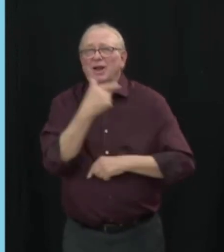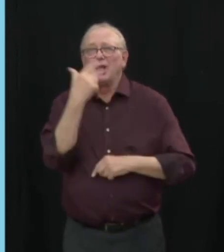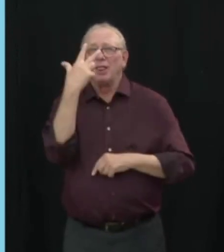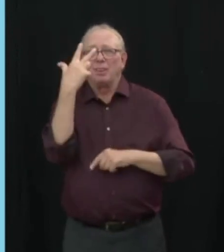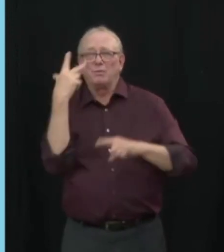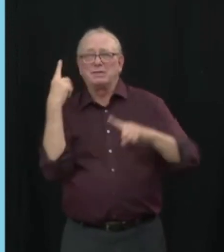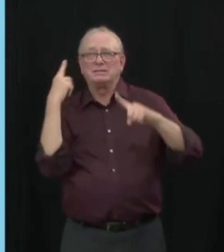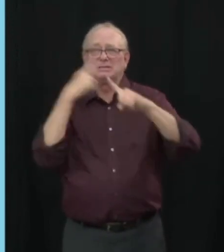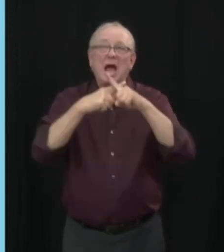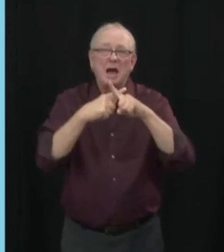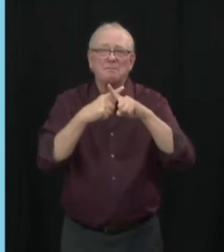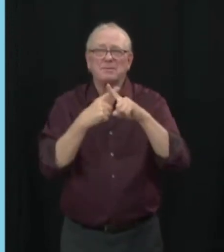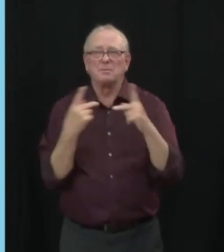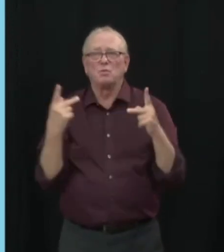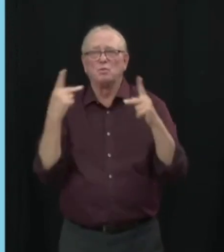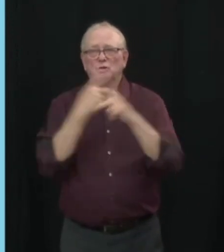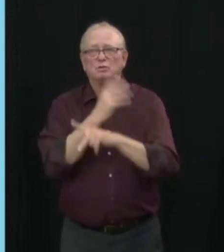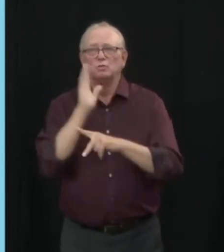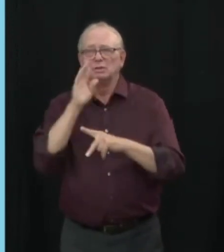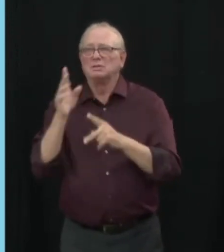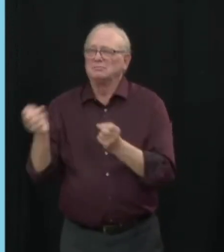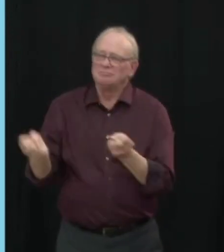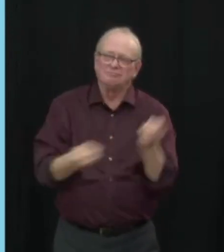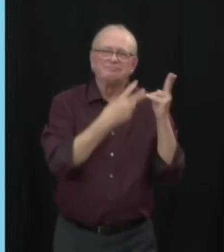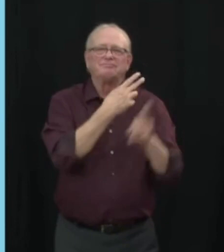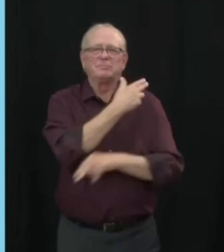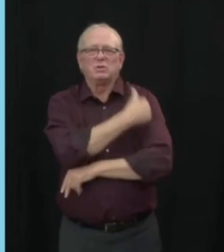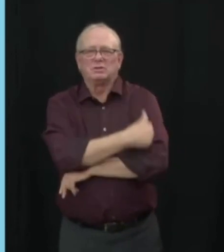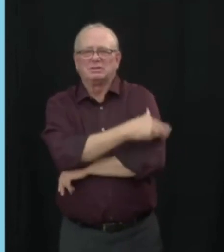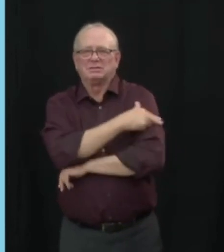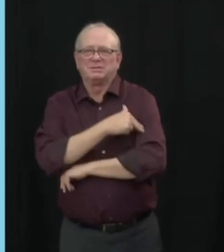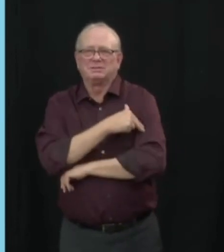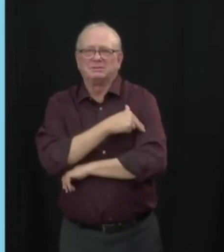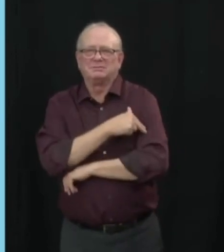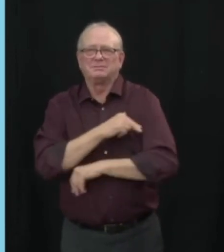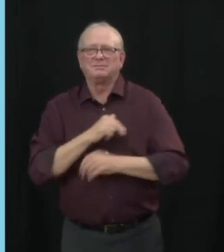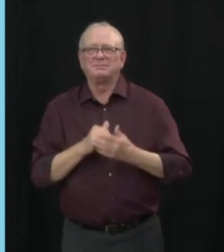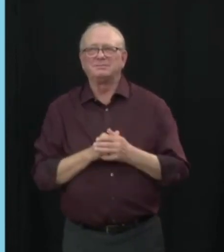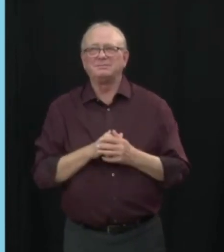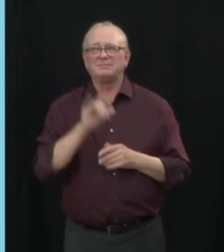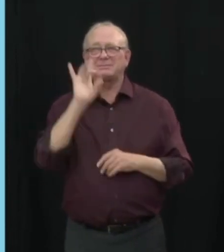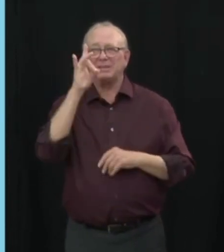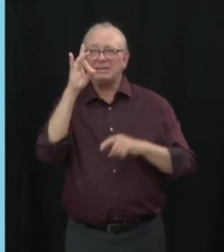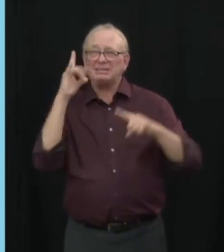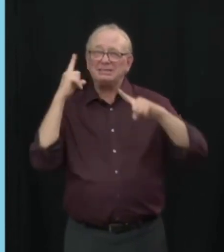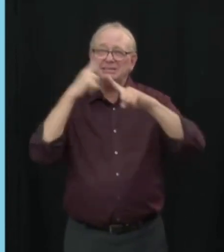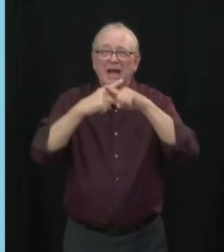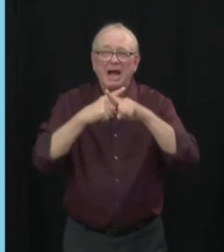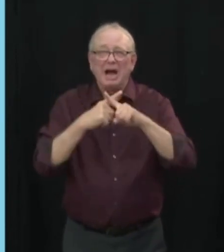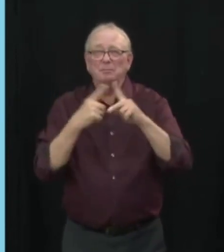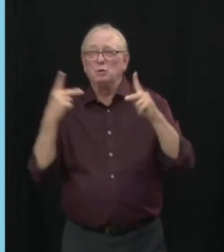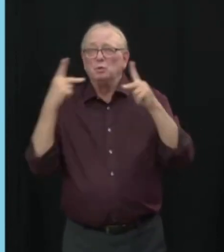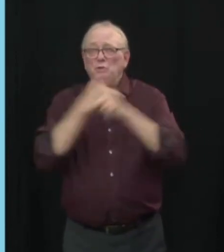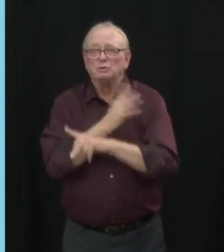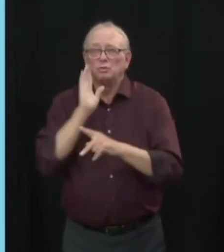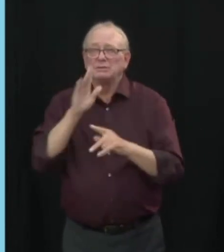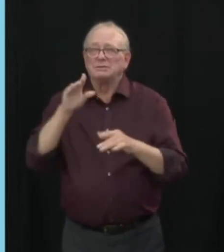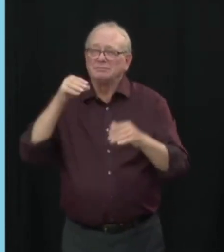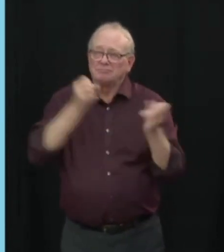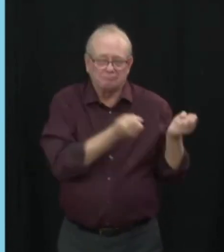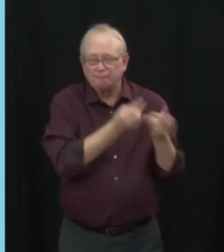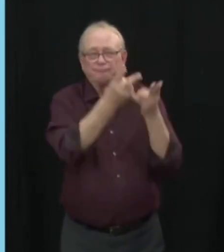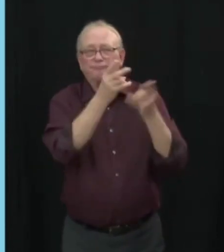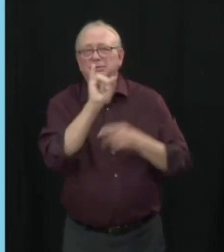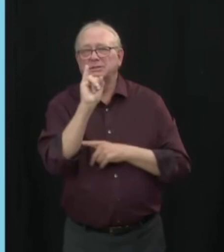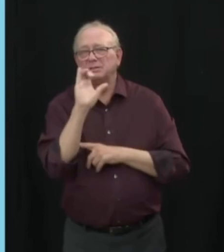almost eight times more likely to be admitted to ICU than those who had three doses of vaccine. For